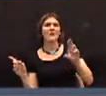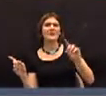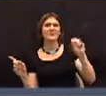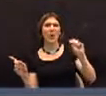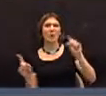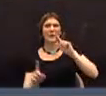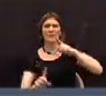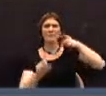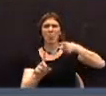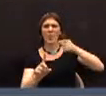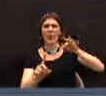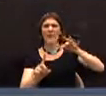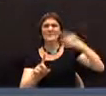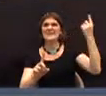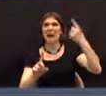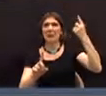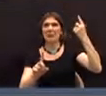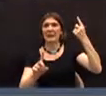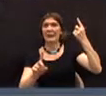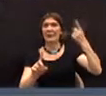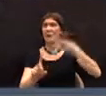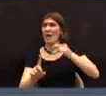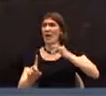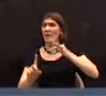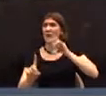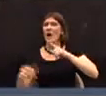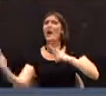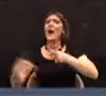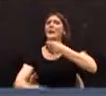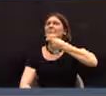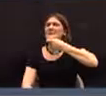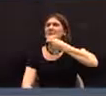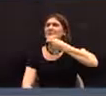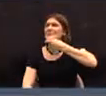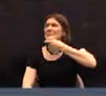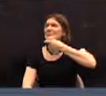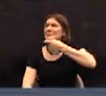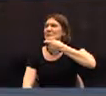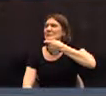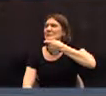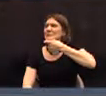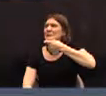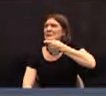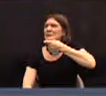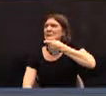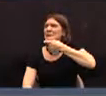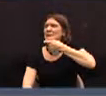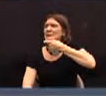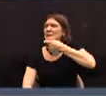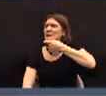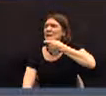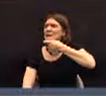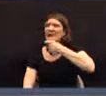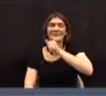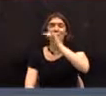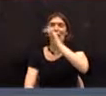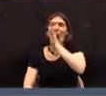I'm not sure what it is, but I wonder if a division might